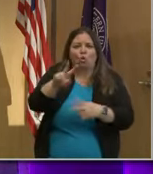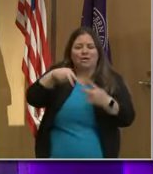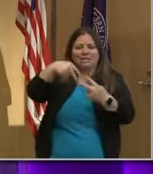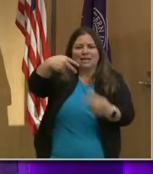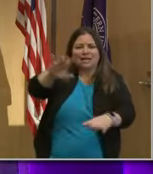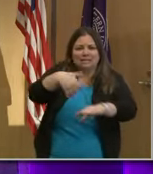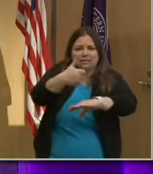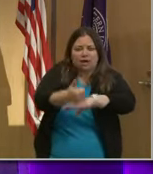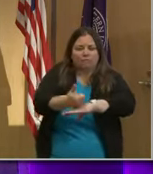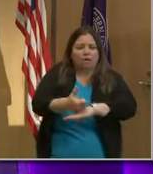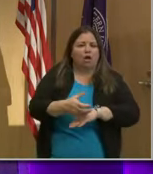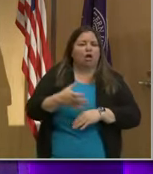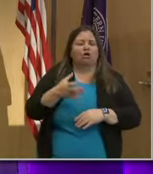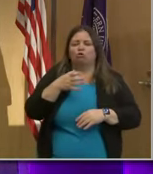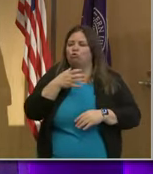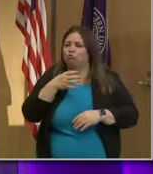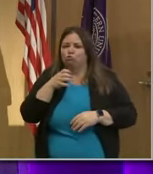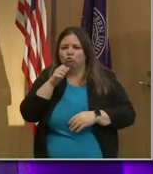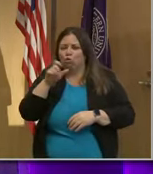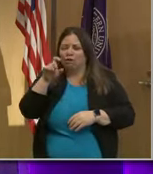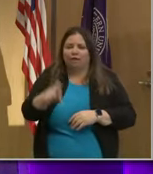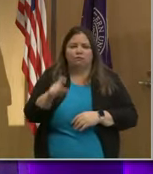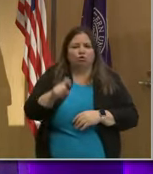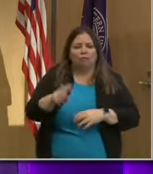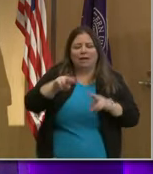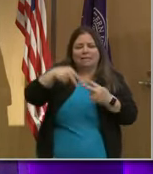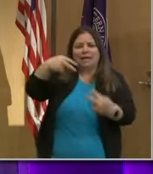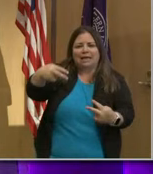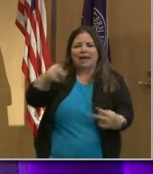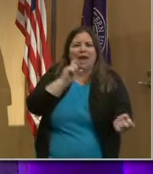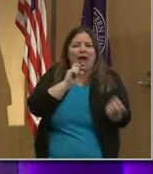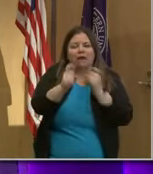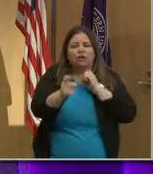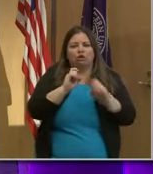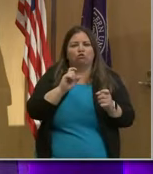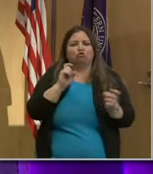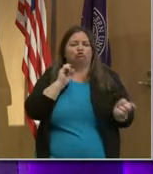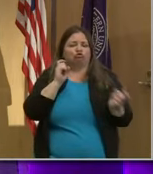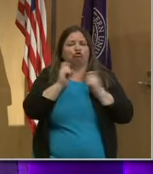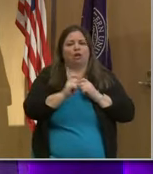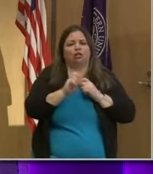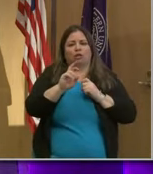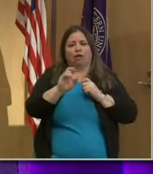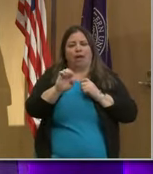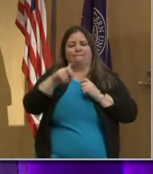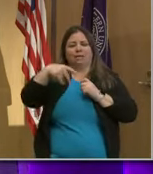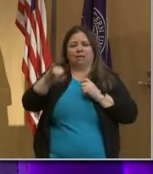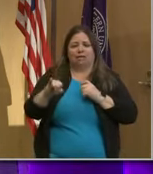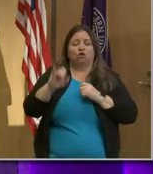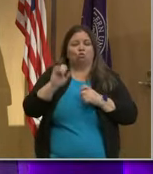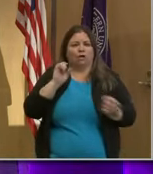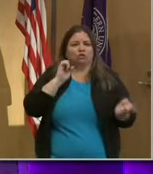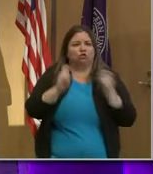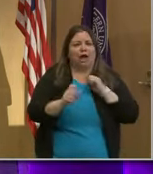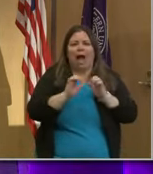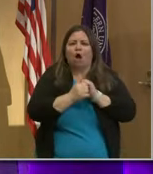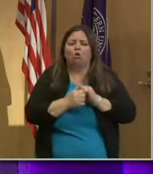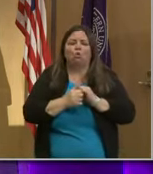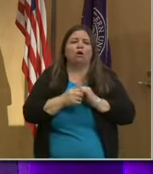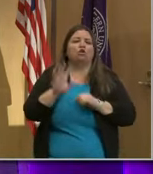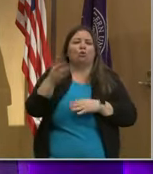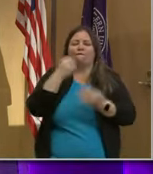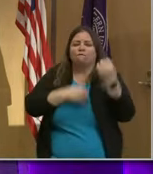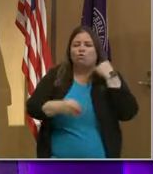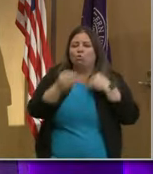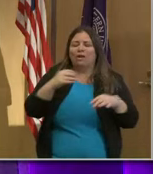You don't have to undergo DNA editing to change your epigenome. You can change it by diet and exercise and probably